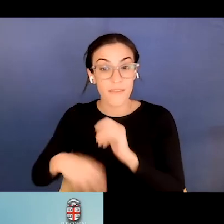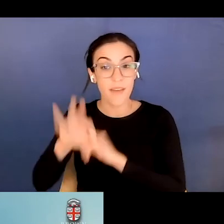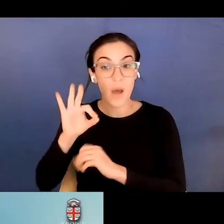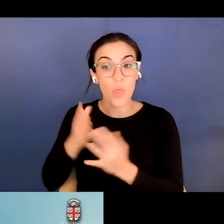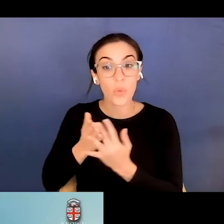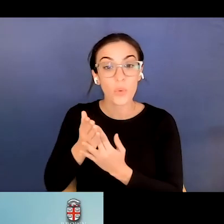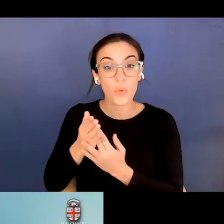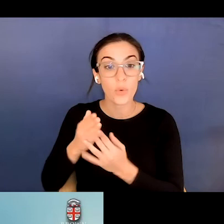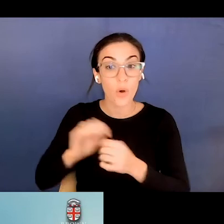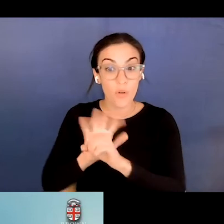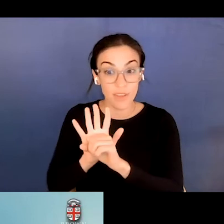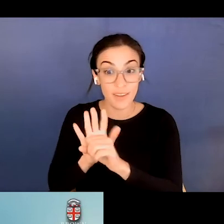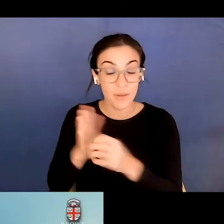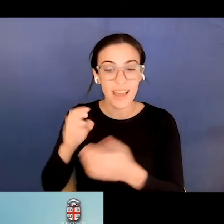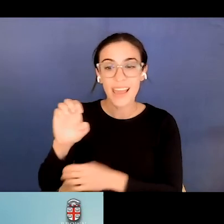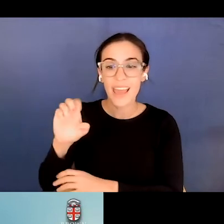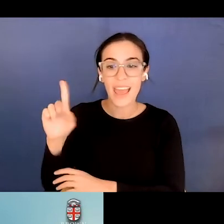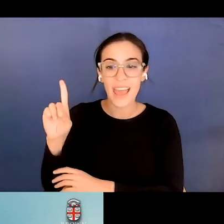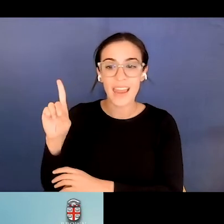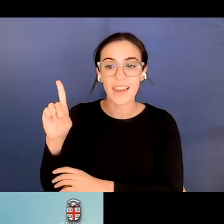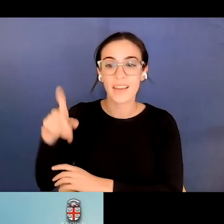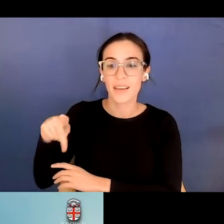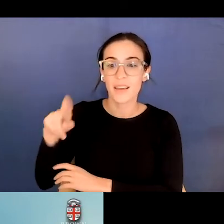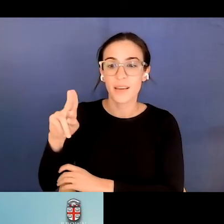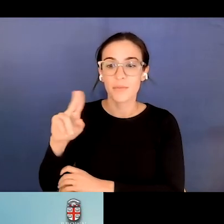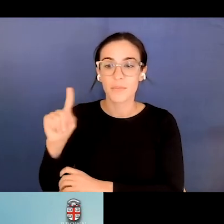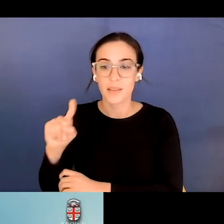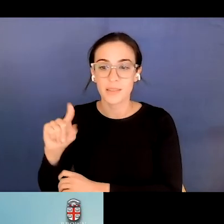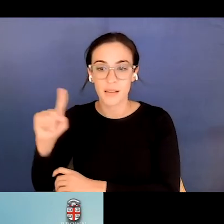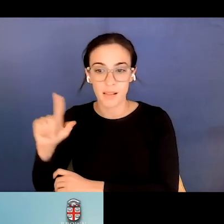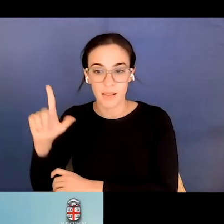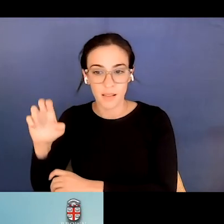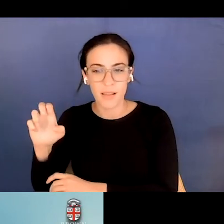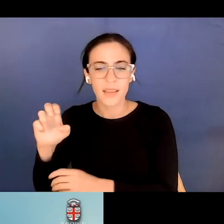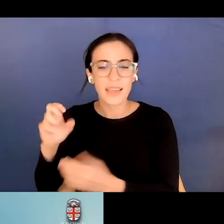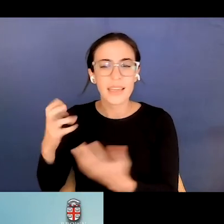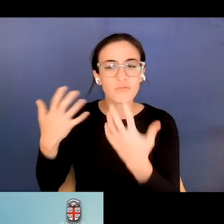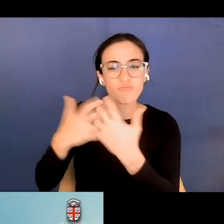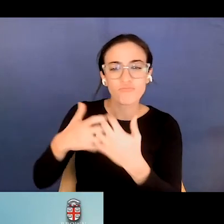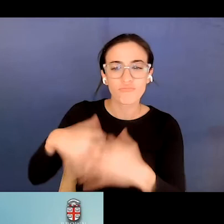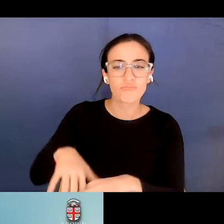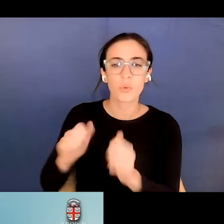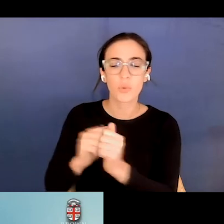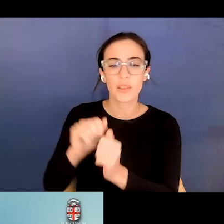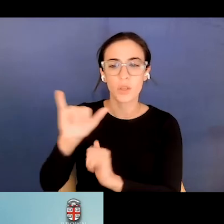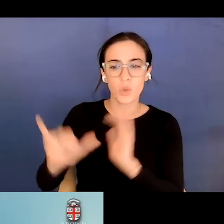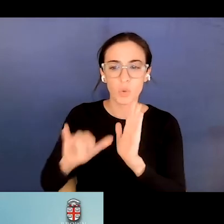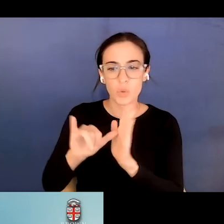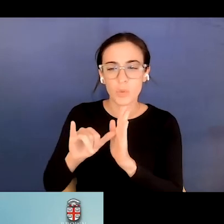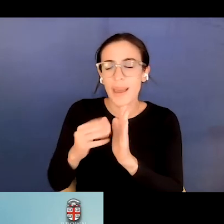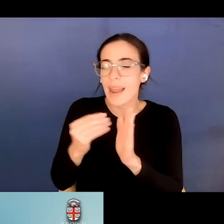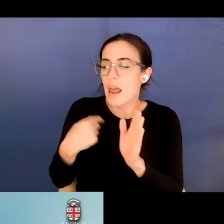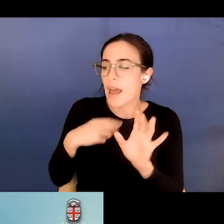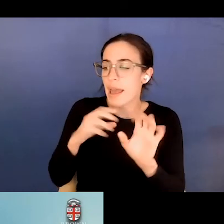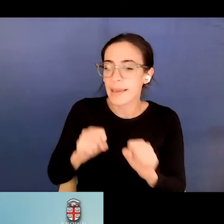puzzle, which easily is an app that easily integrates into YouTube. And it's the type of, uh, feature where I can take two